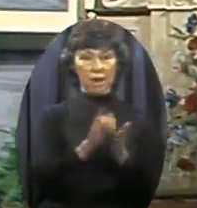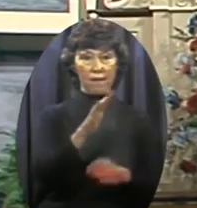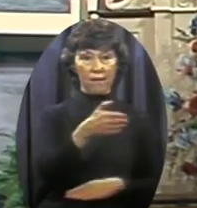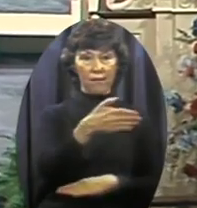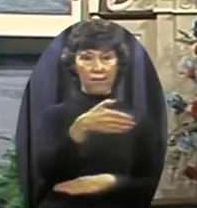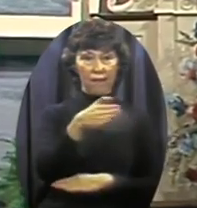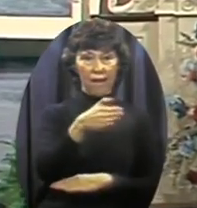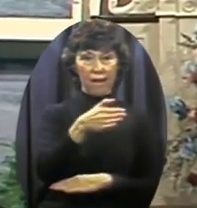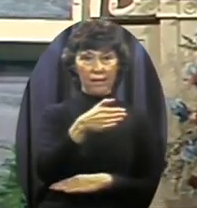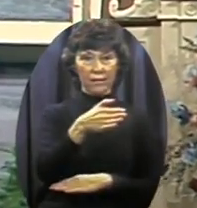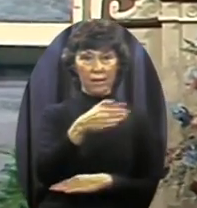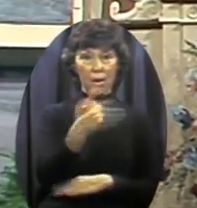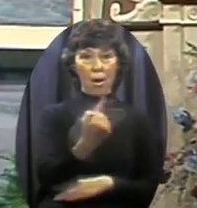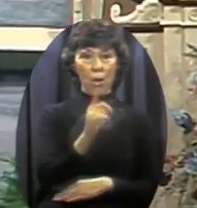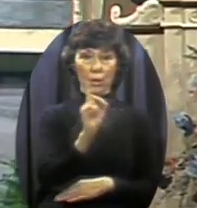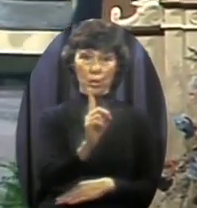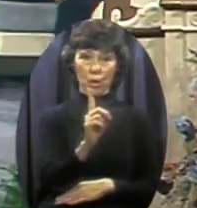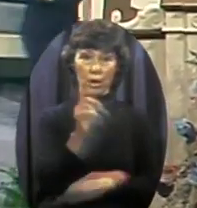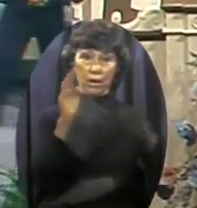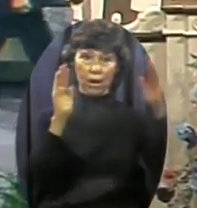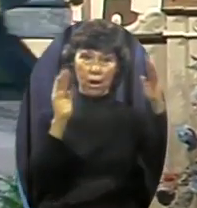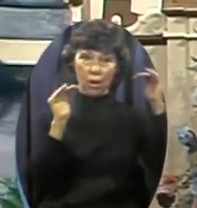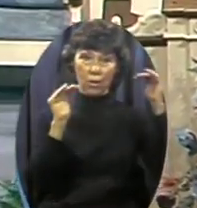has only one hope